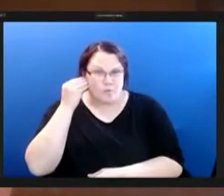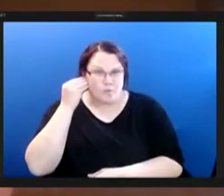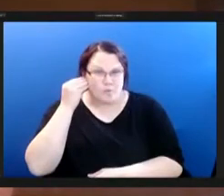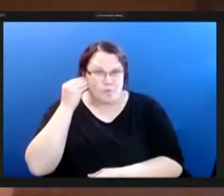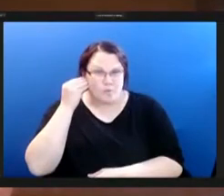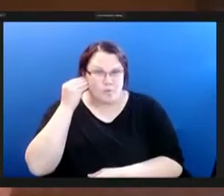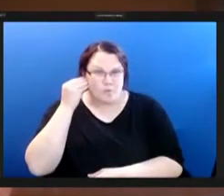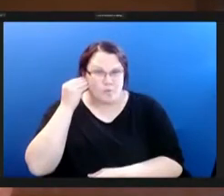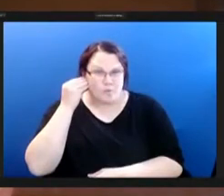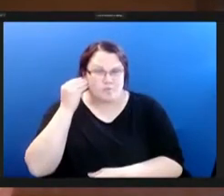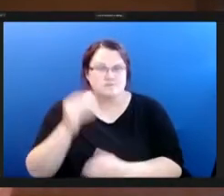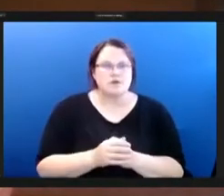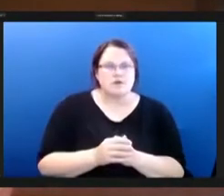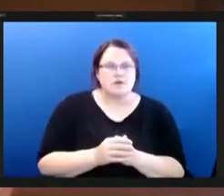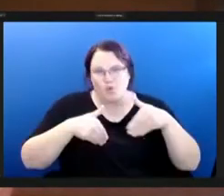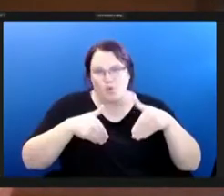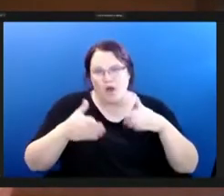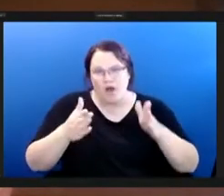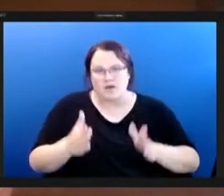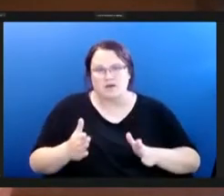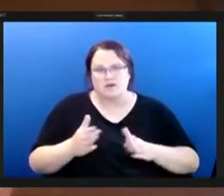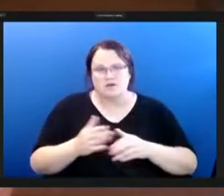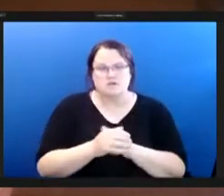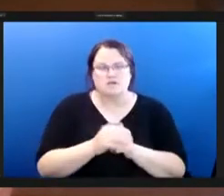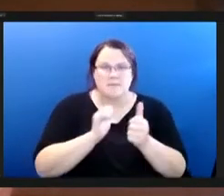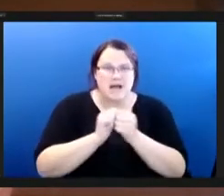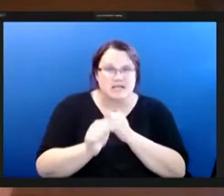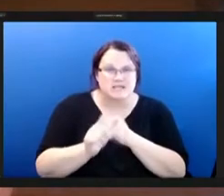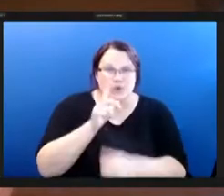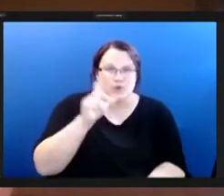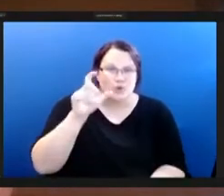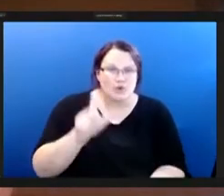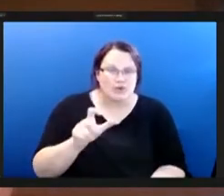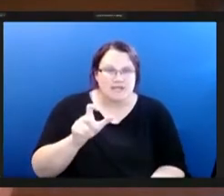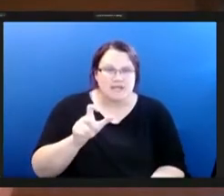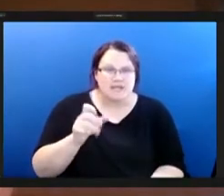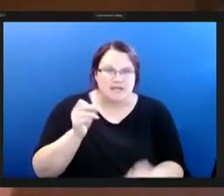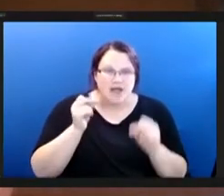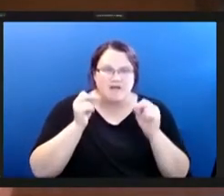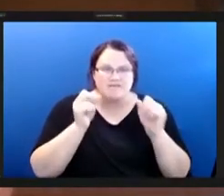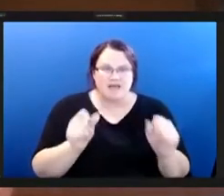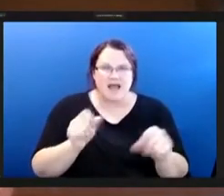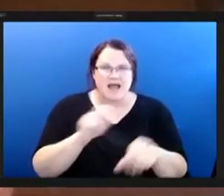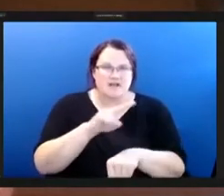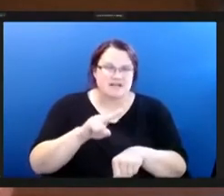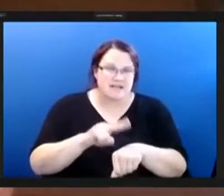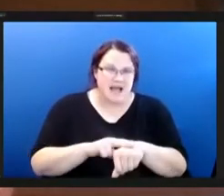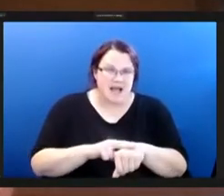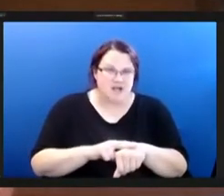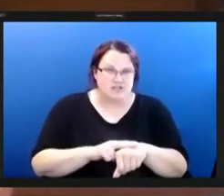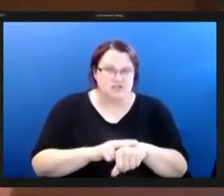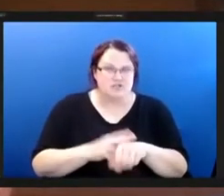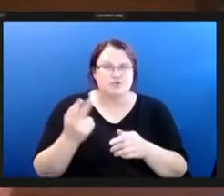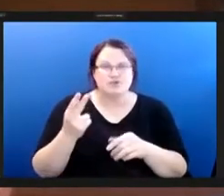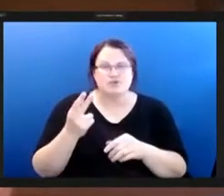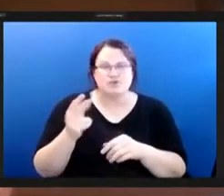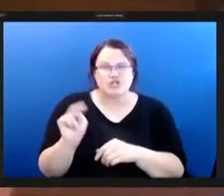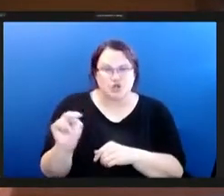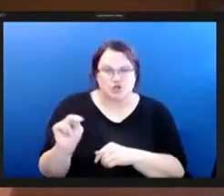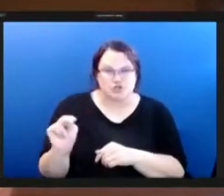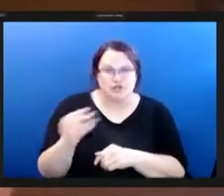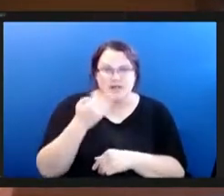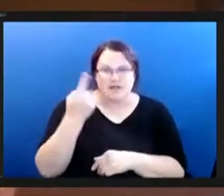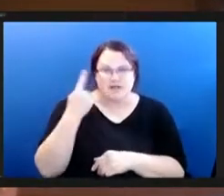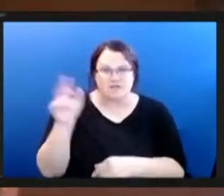simply walkers passing by who need a quick dose of natural holistic nutrients thank you for